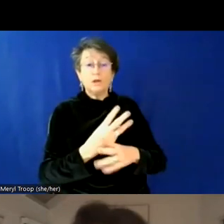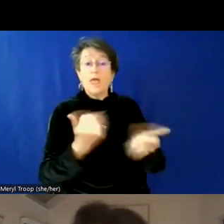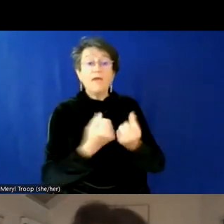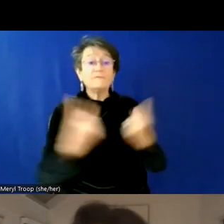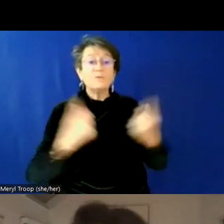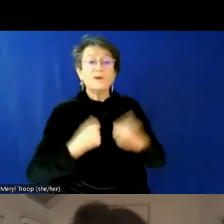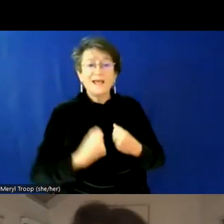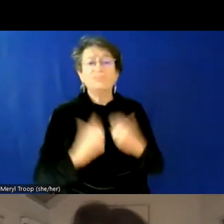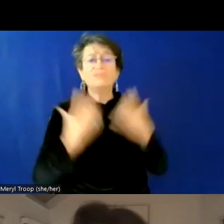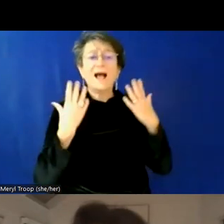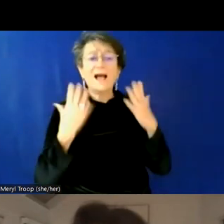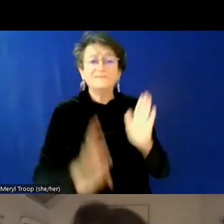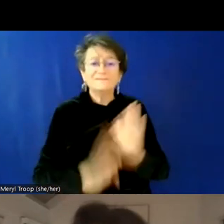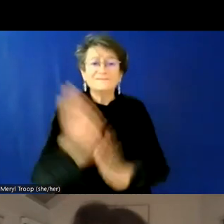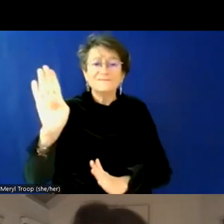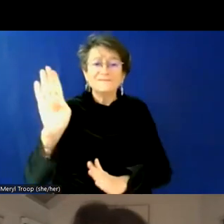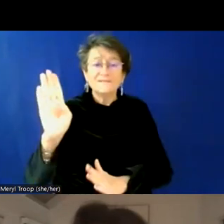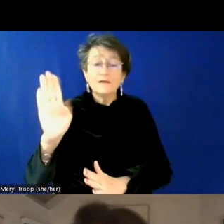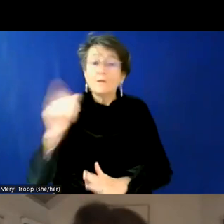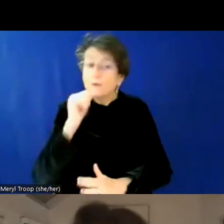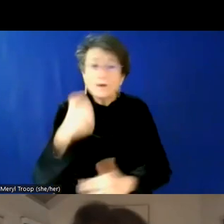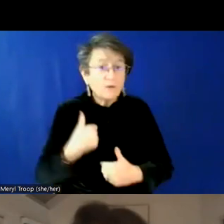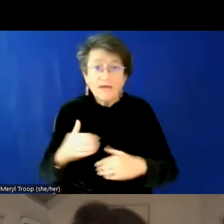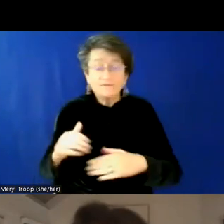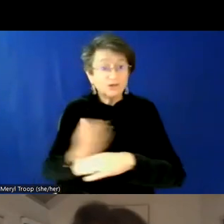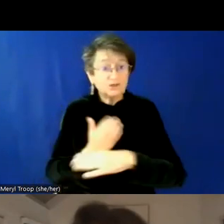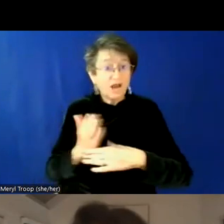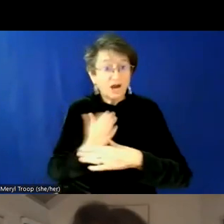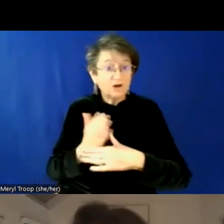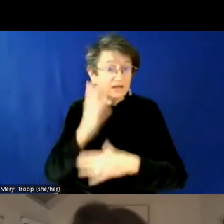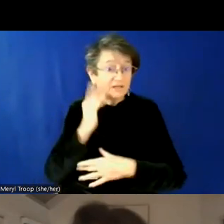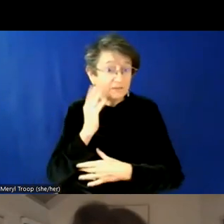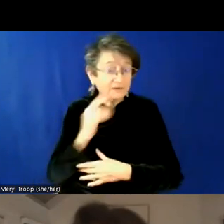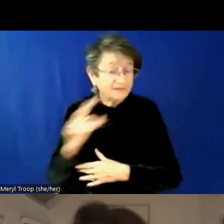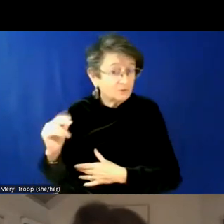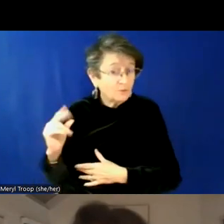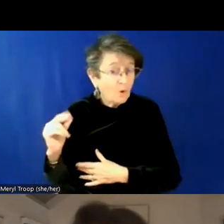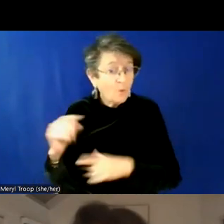shared experiences, we have to start talking about that somewhere. We have to start, um,